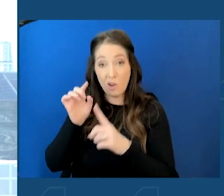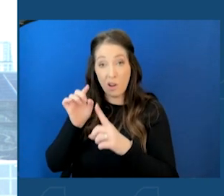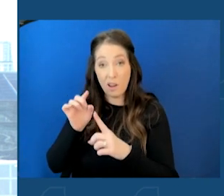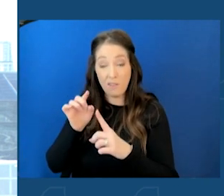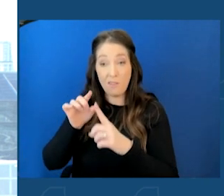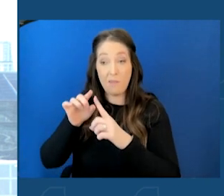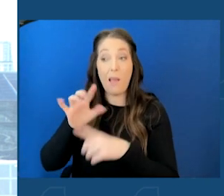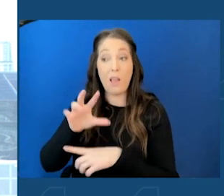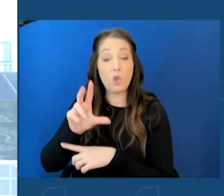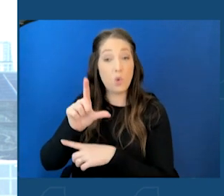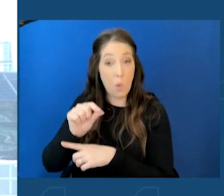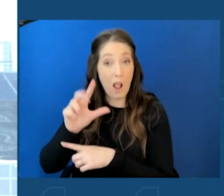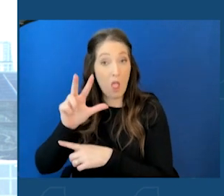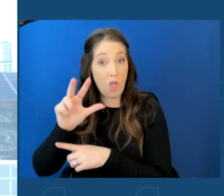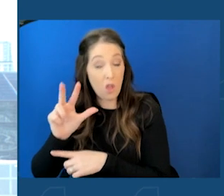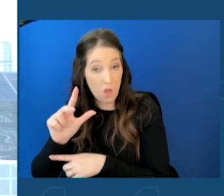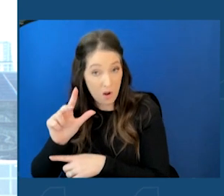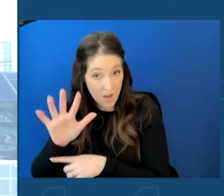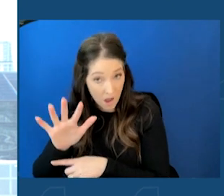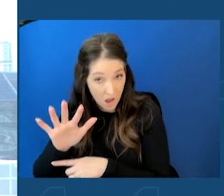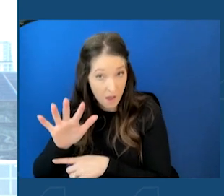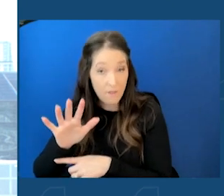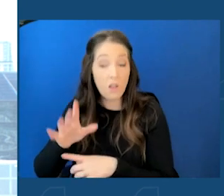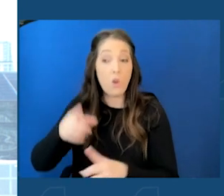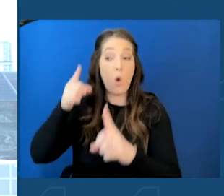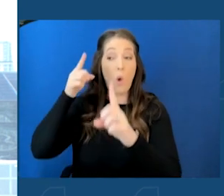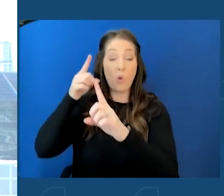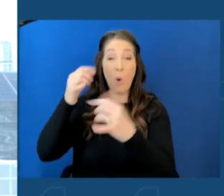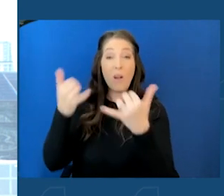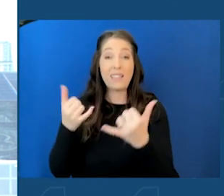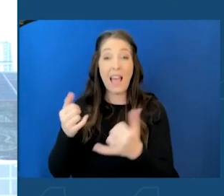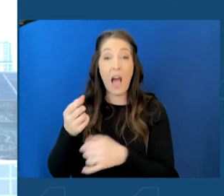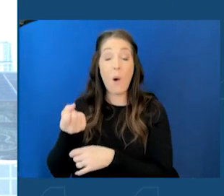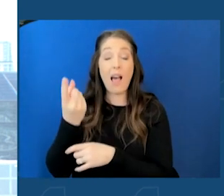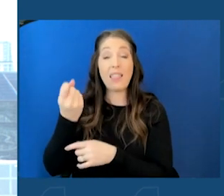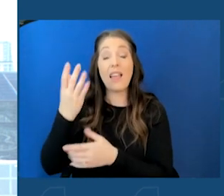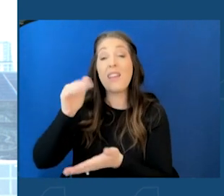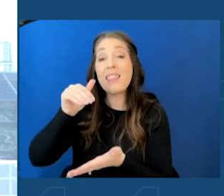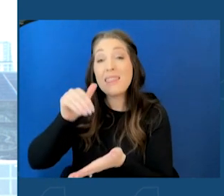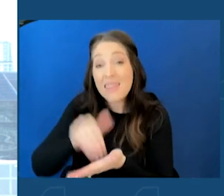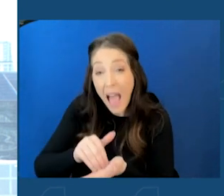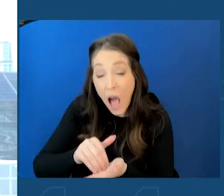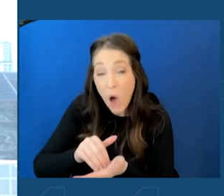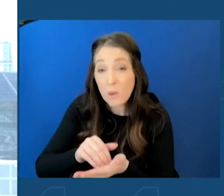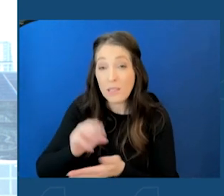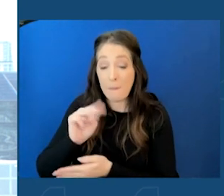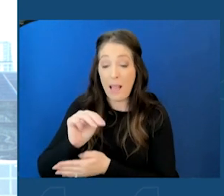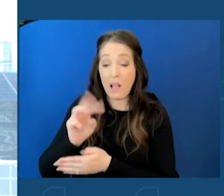to a goal of 11,000 megawatts by the year 2040. you.